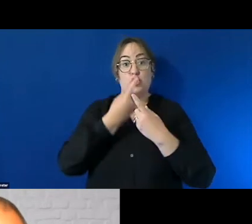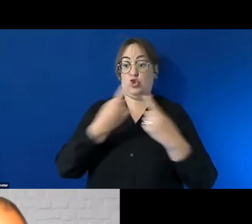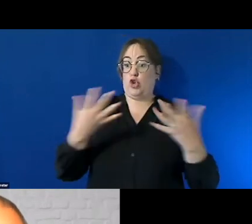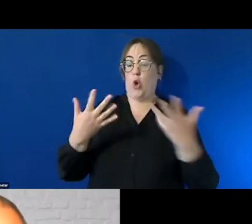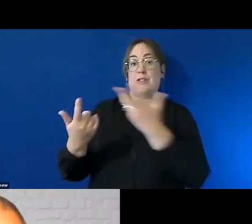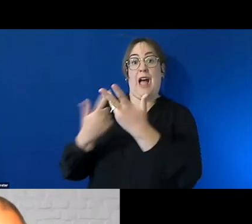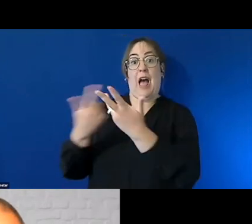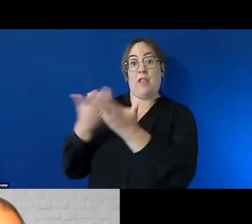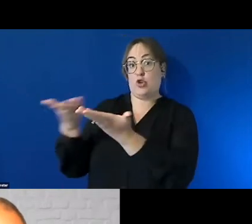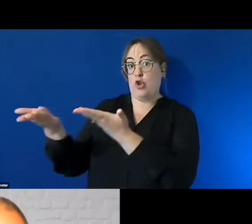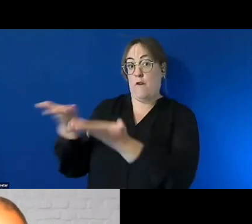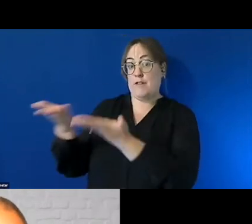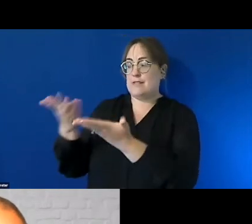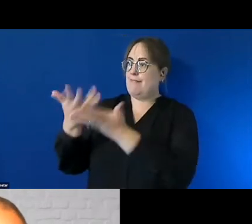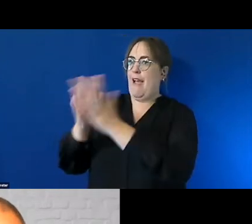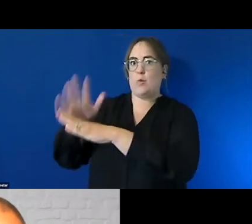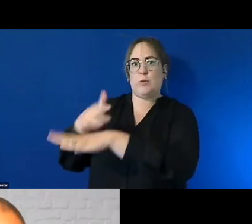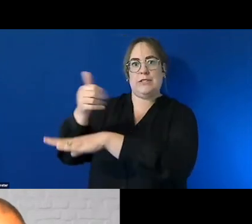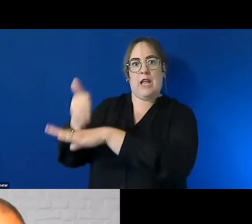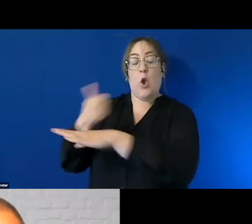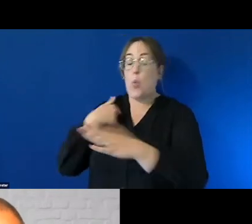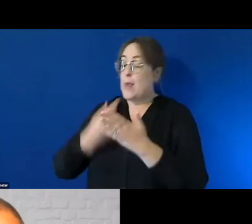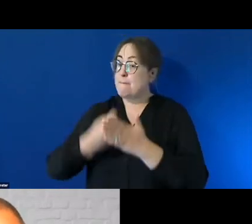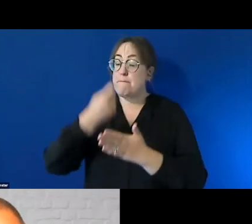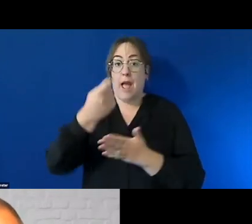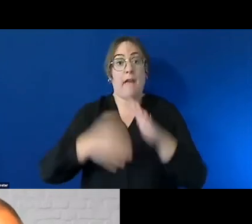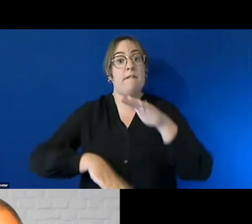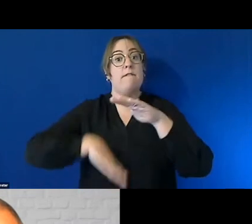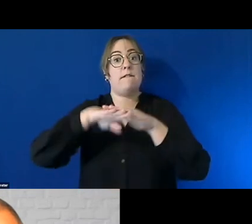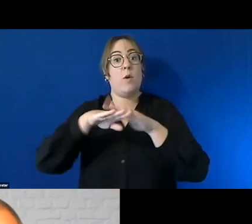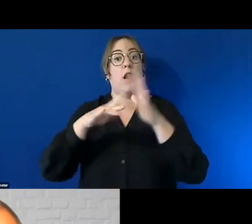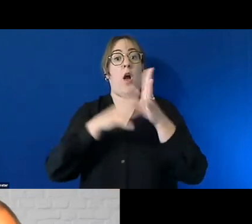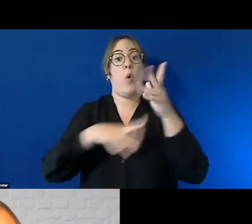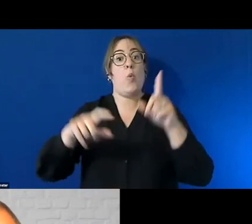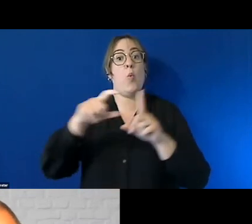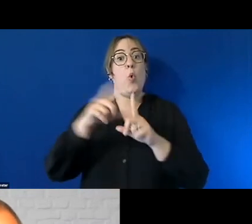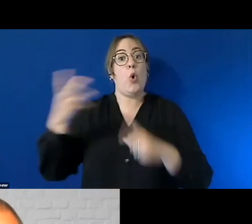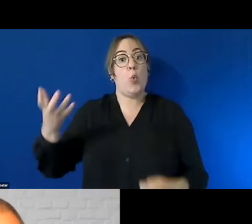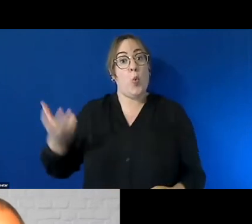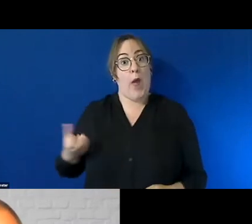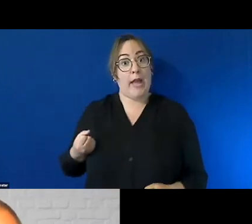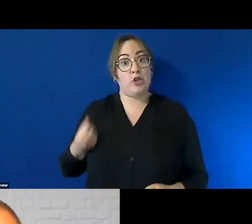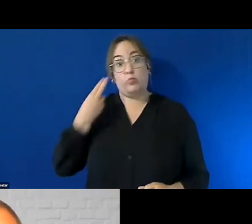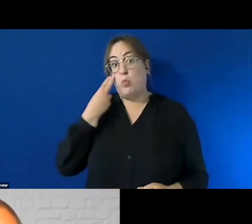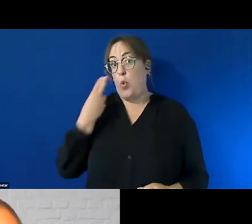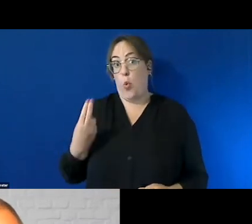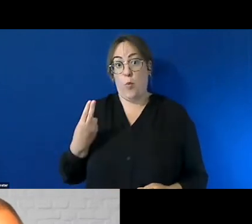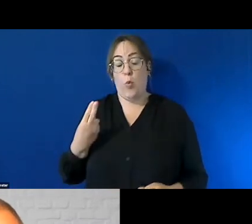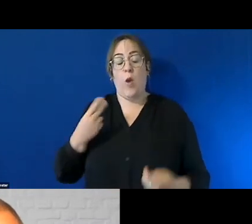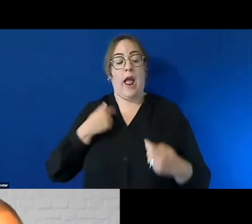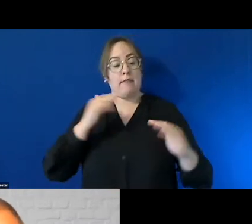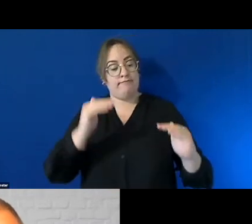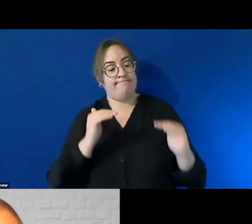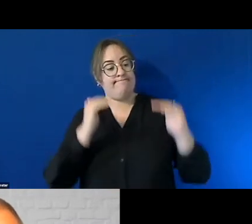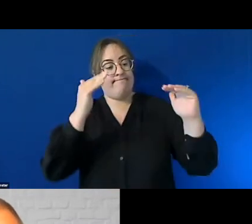integrated workforce we pay full award wages we ensure staff are trained and supported and maintaining high standards of